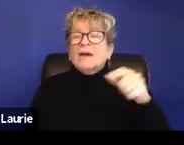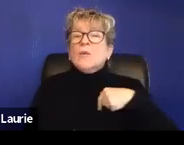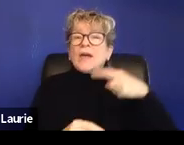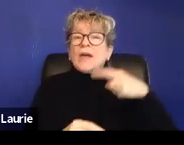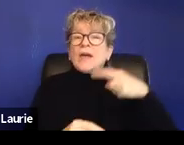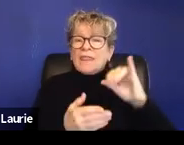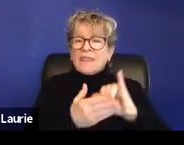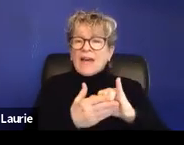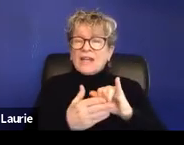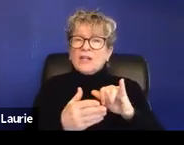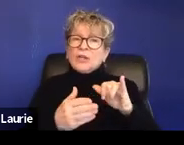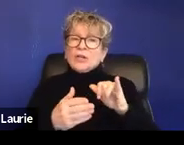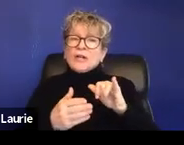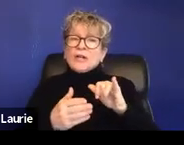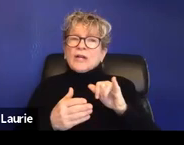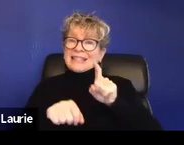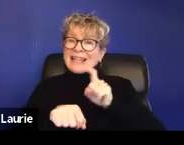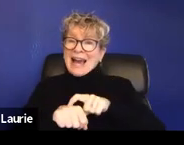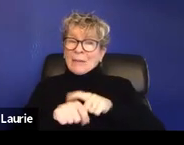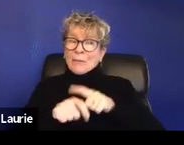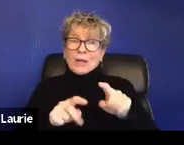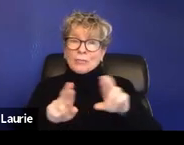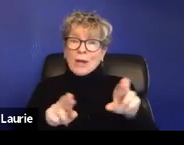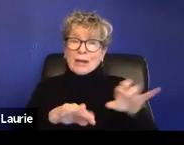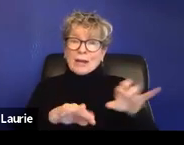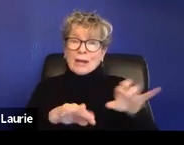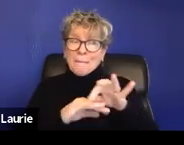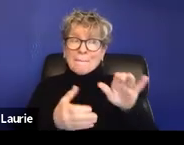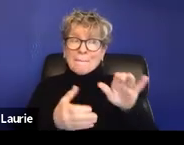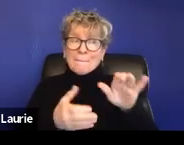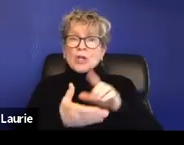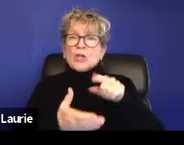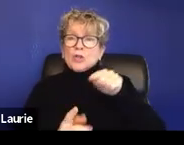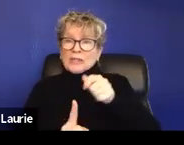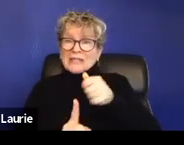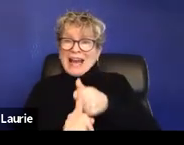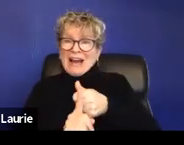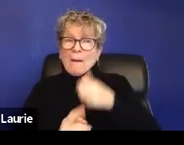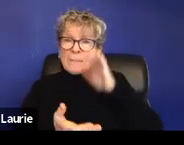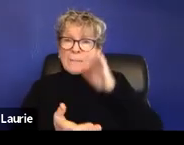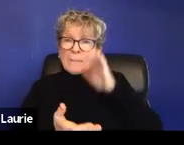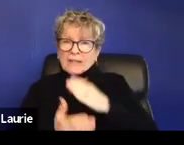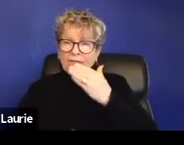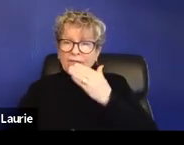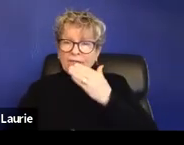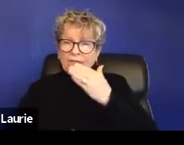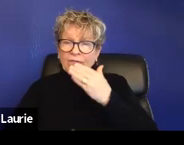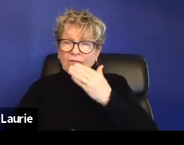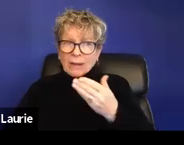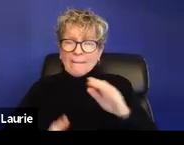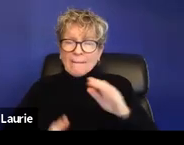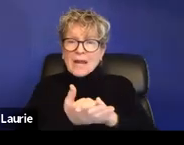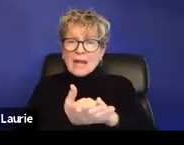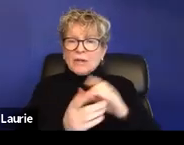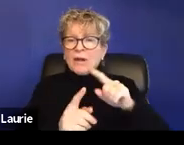good marriage. Um, and the petition, the domestic violence petition, the way it was written, it originally did